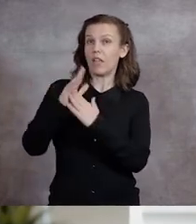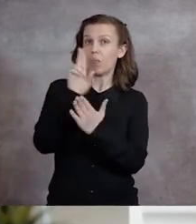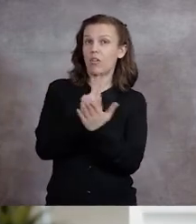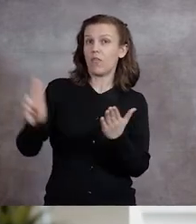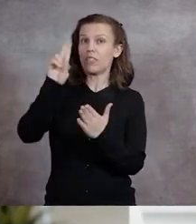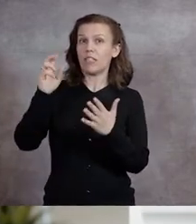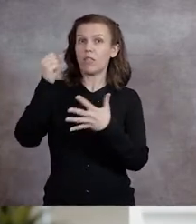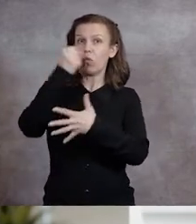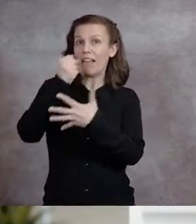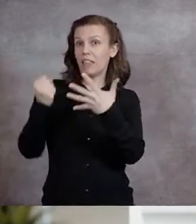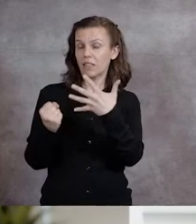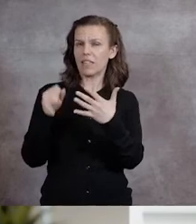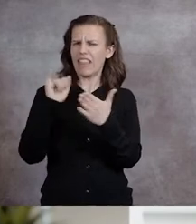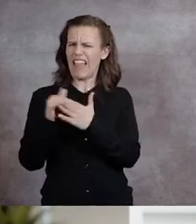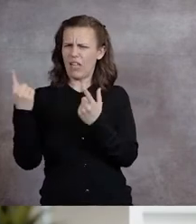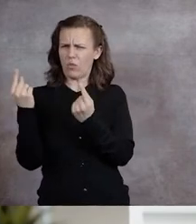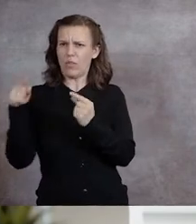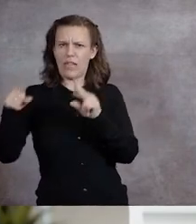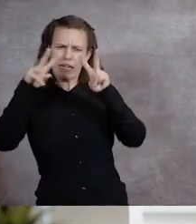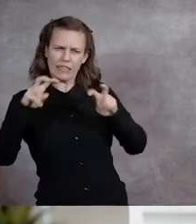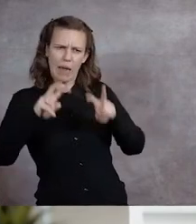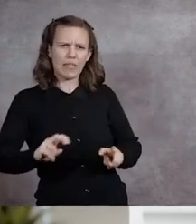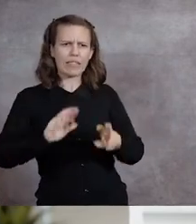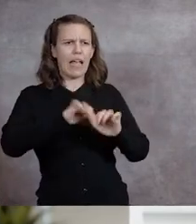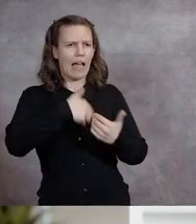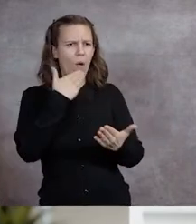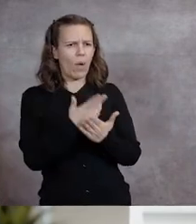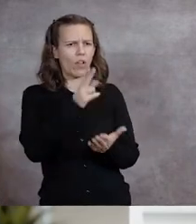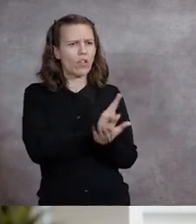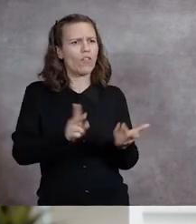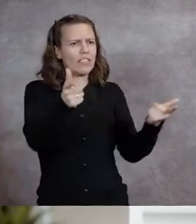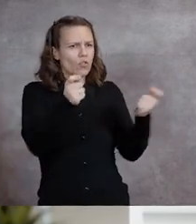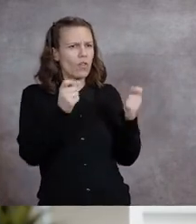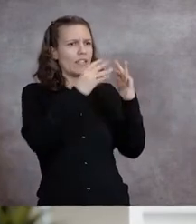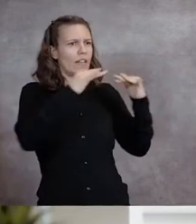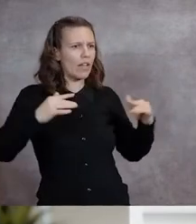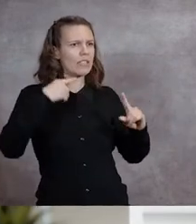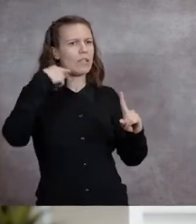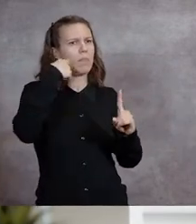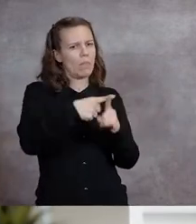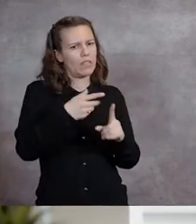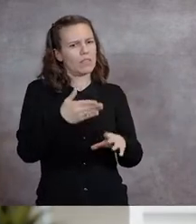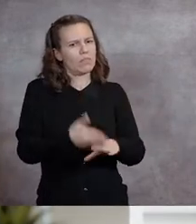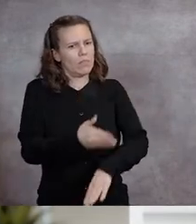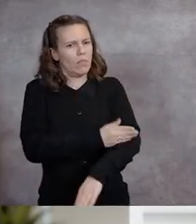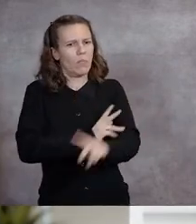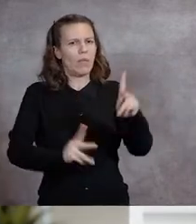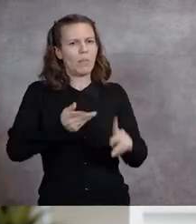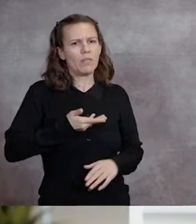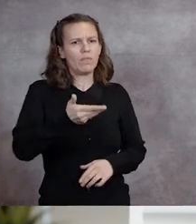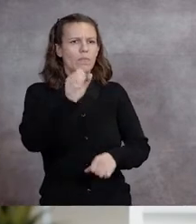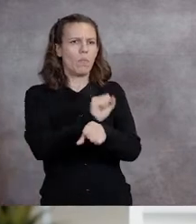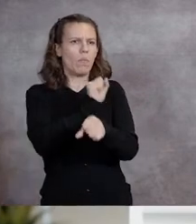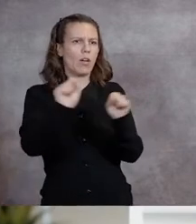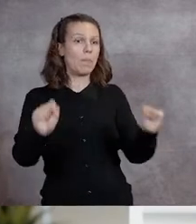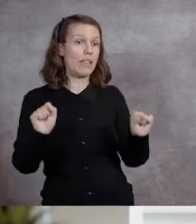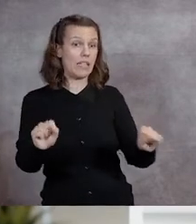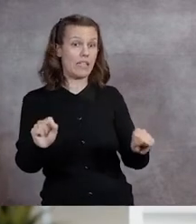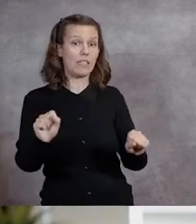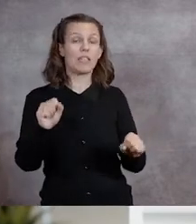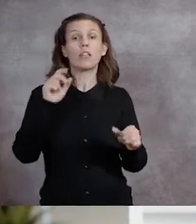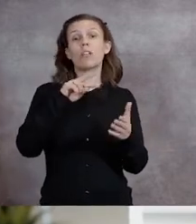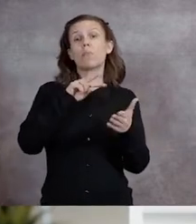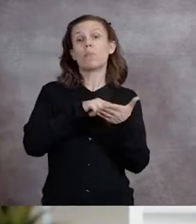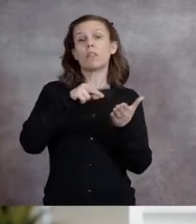which examine how well universities drive diversity while enhancing employability, placed the University of New Mexico at number